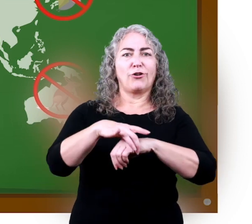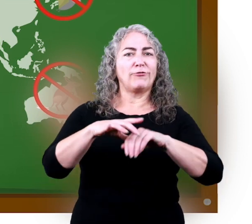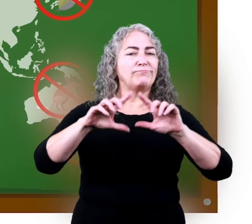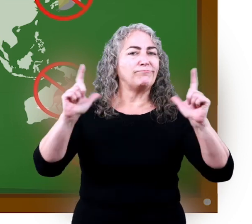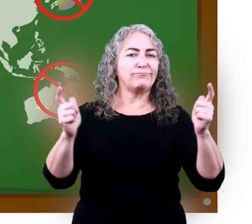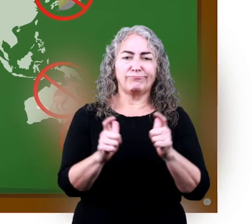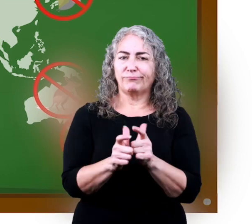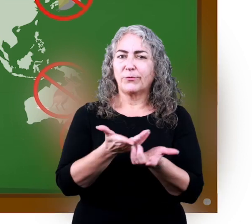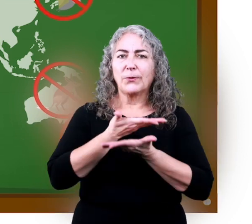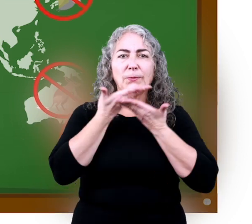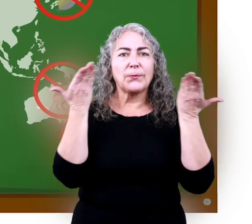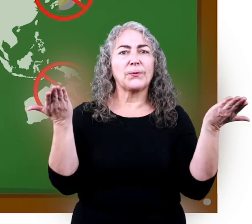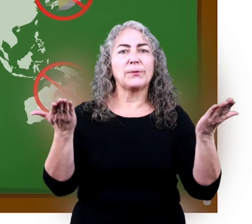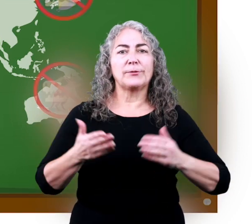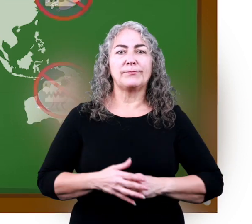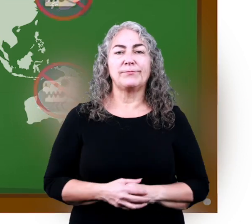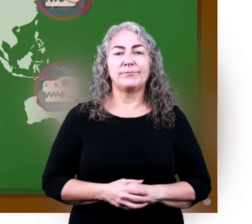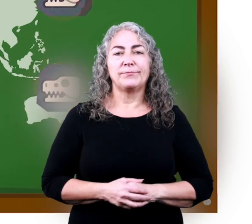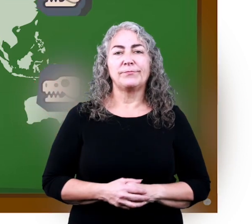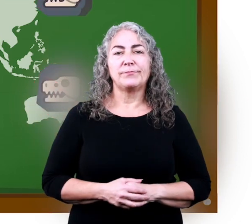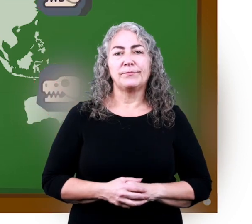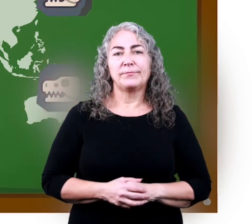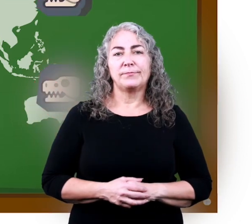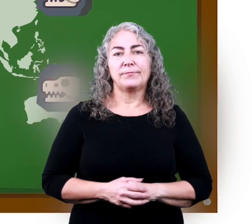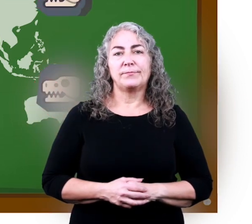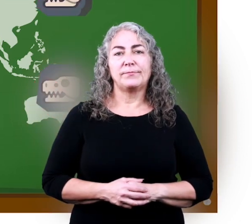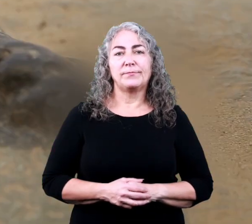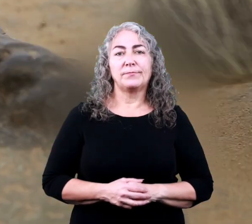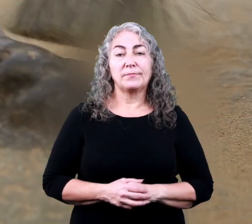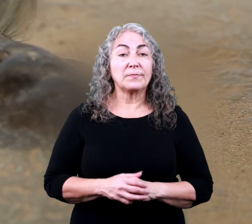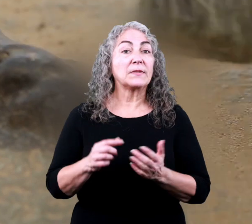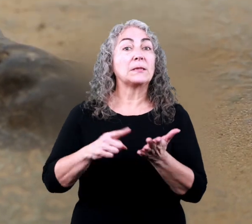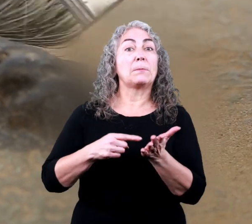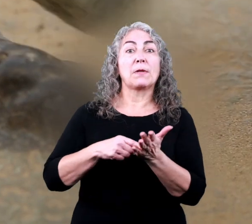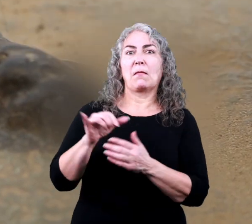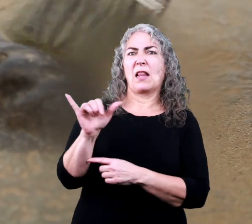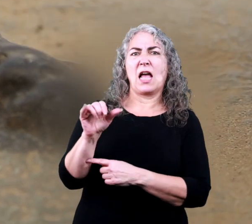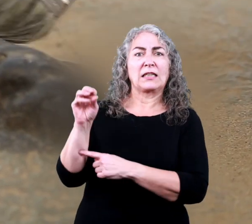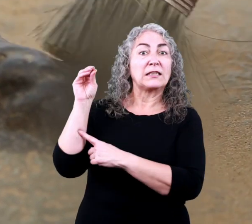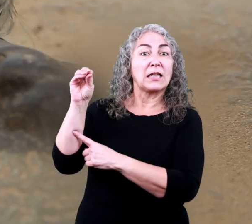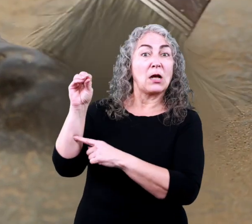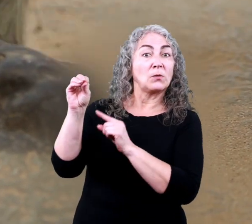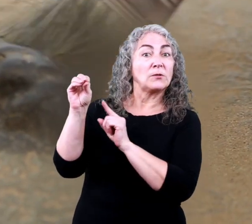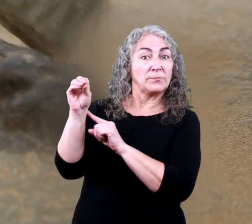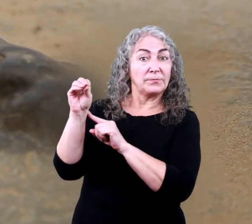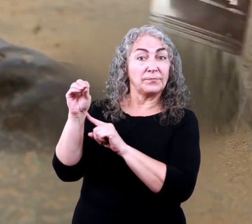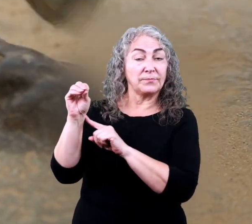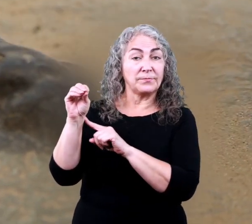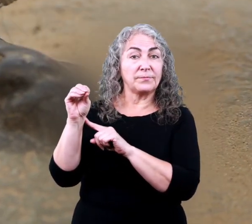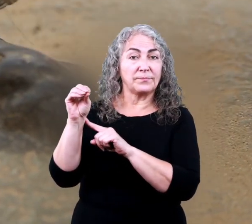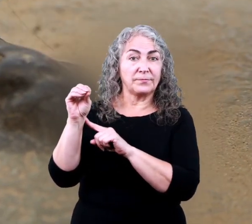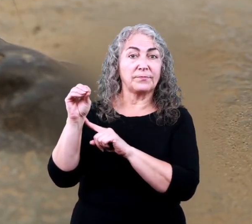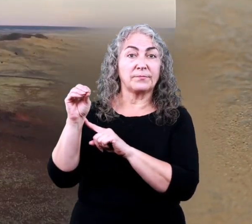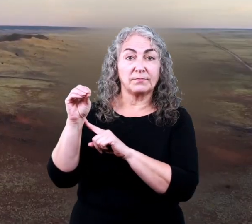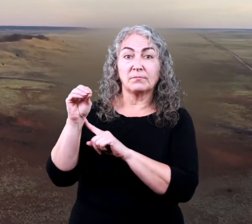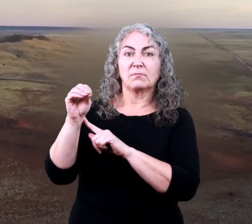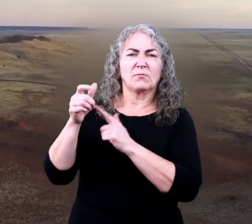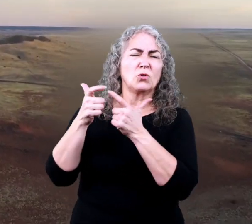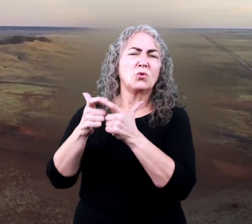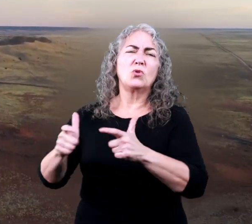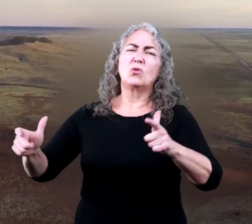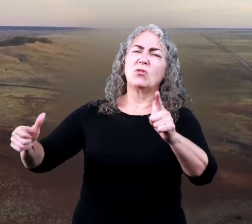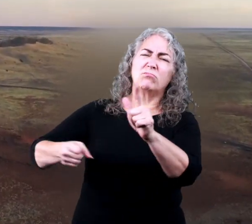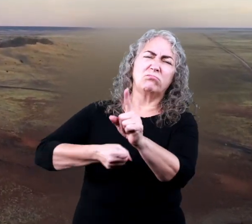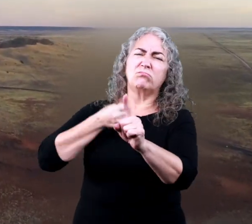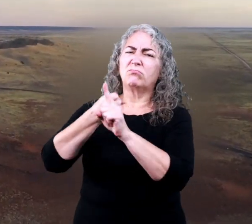anywhere in the world they have died out sometimes like with the dinosaurs a